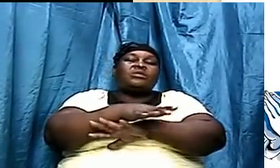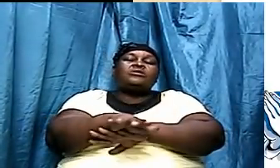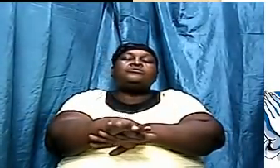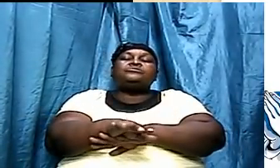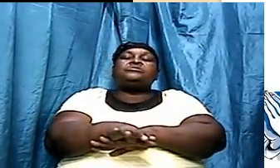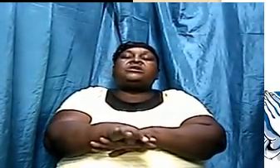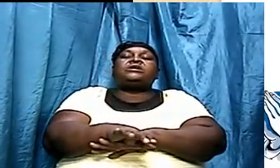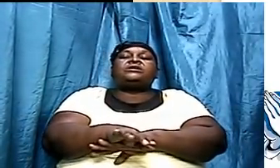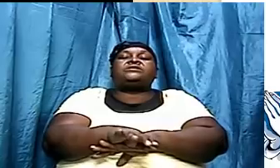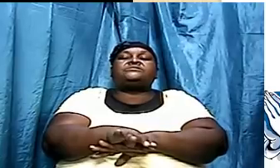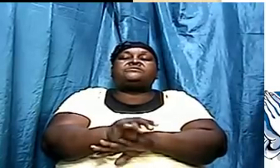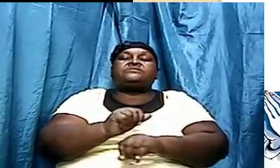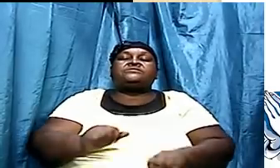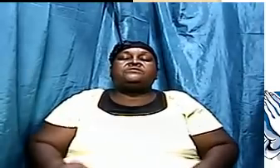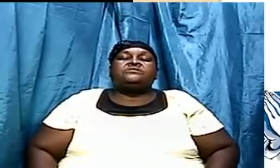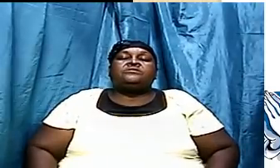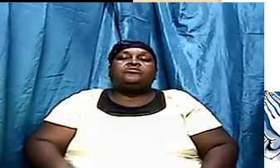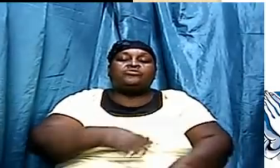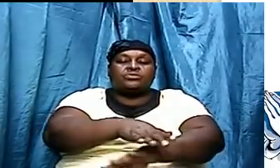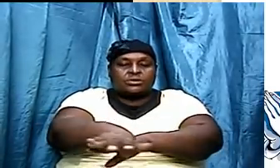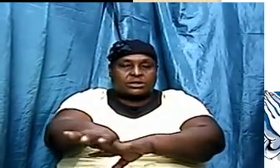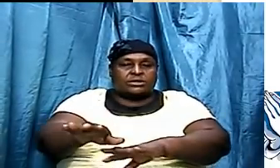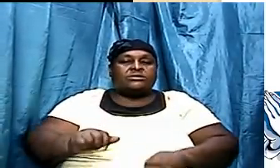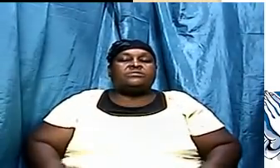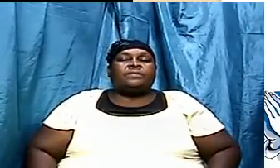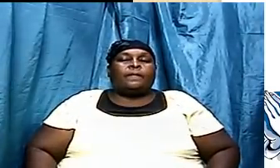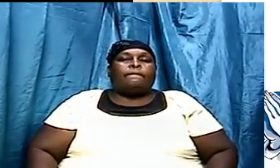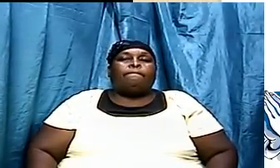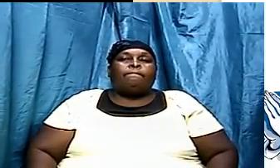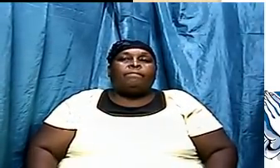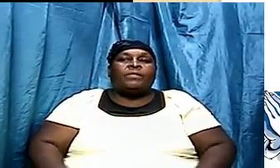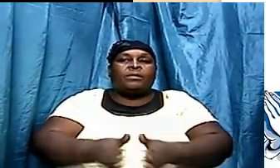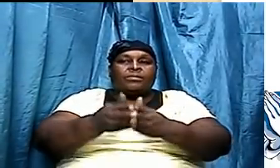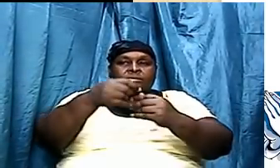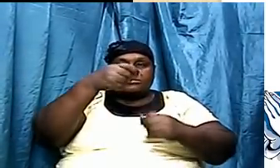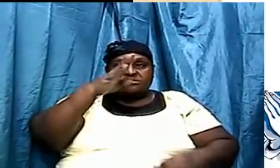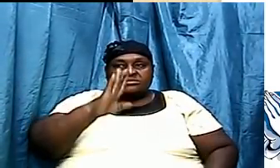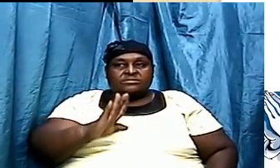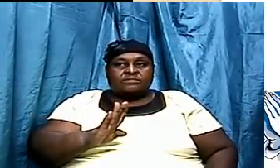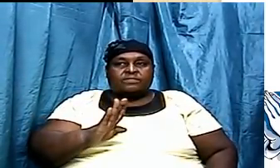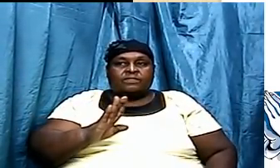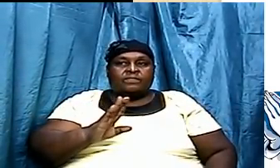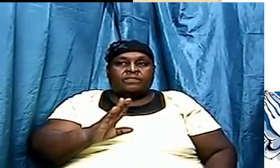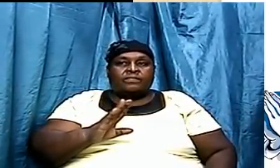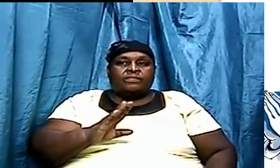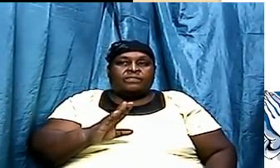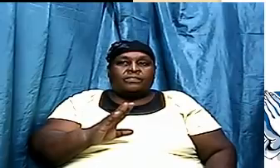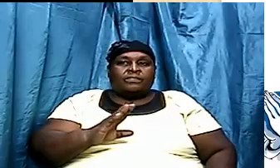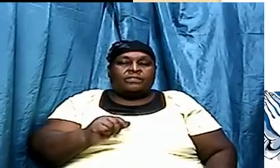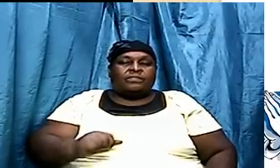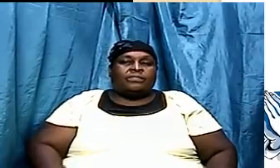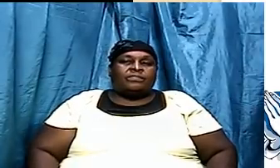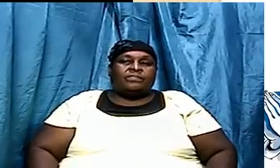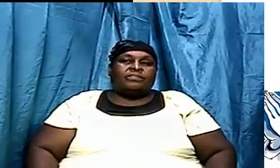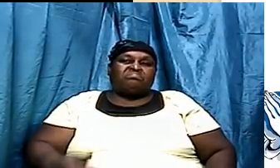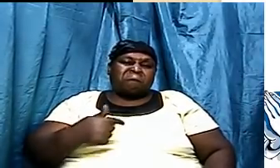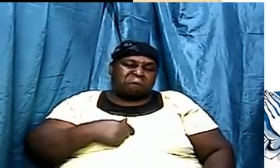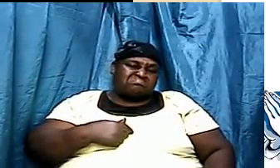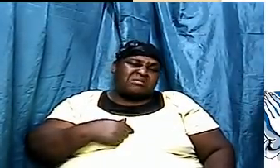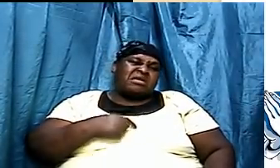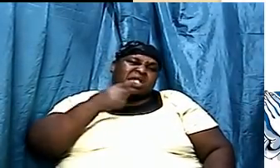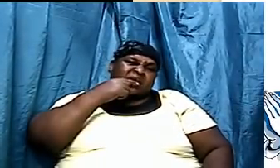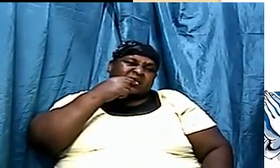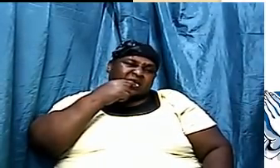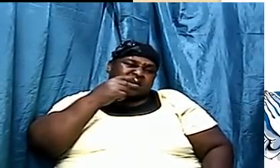praise God, I join with the Apostle